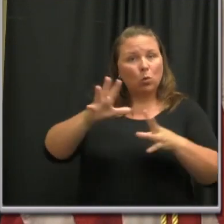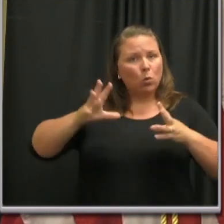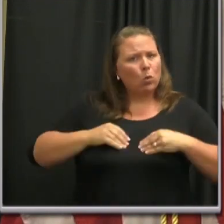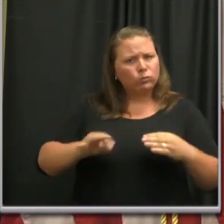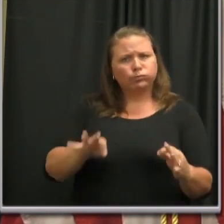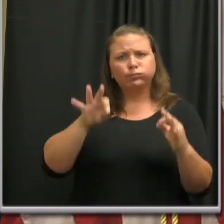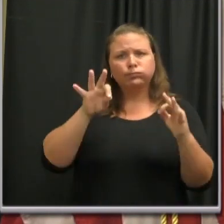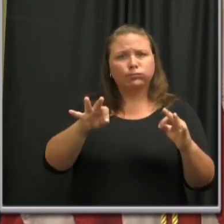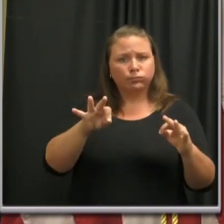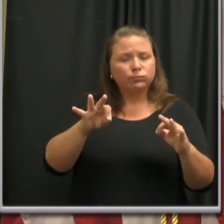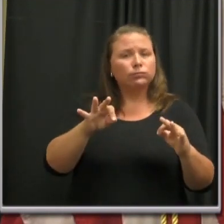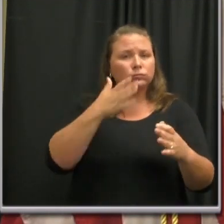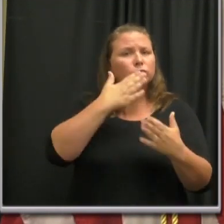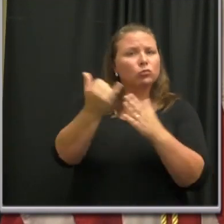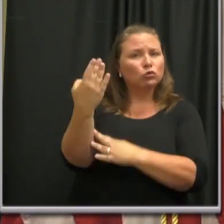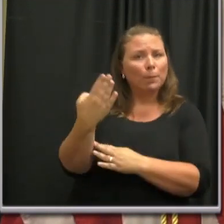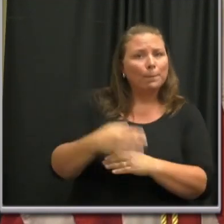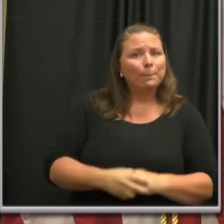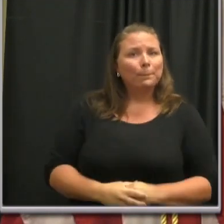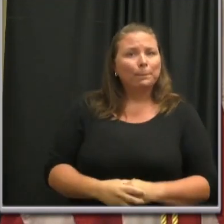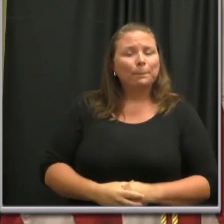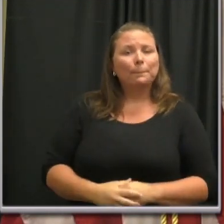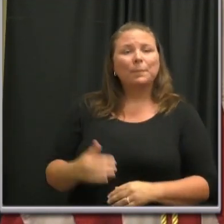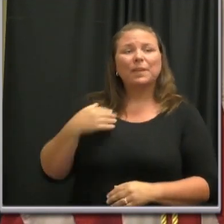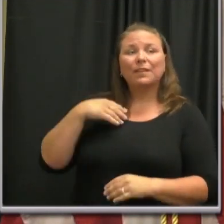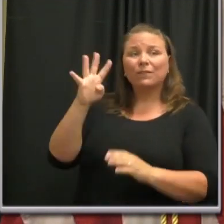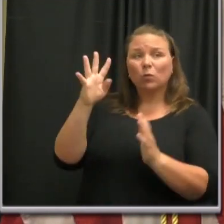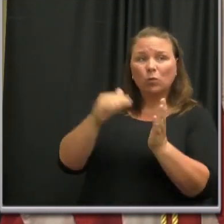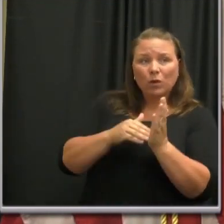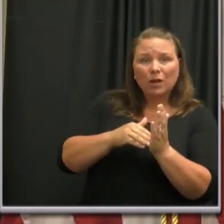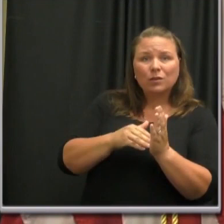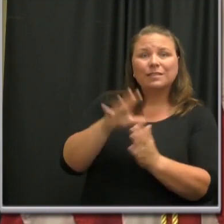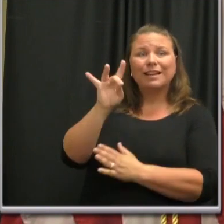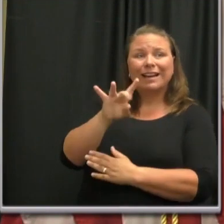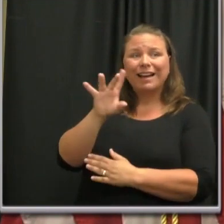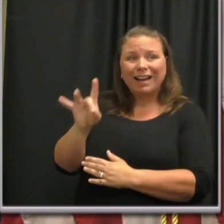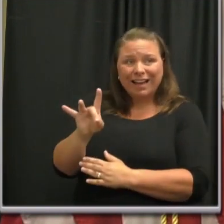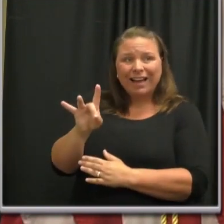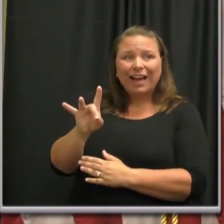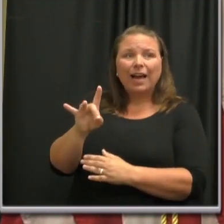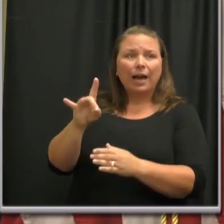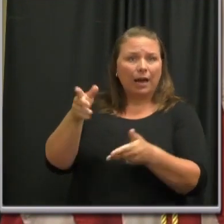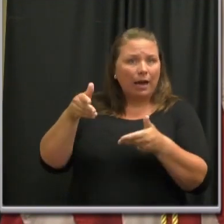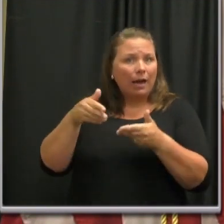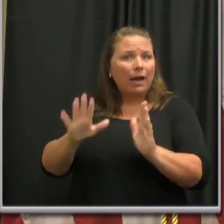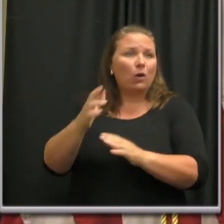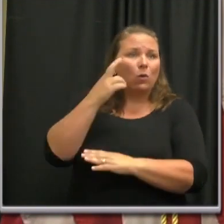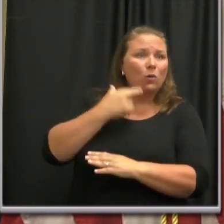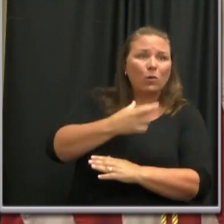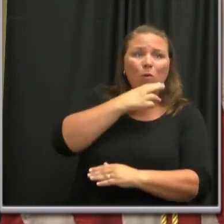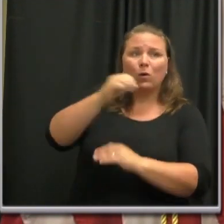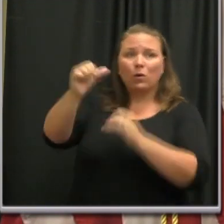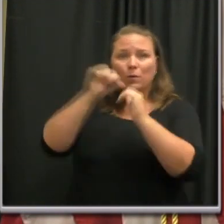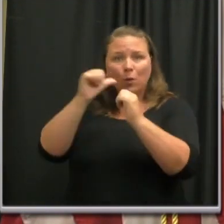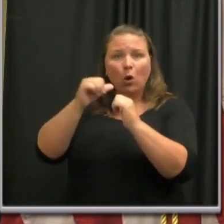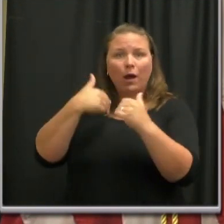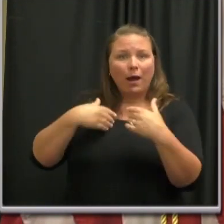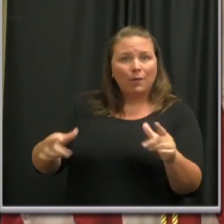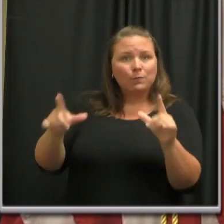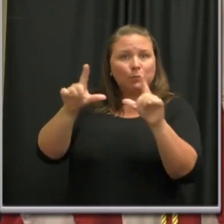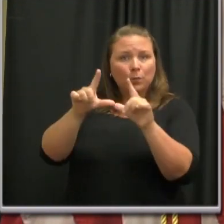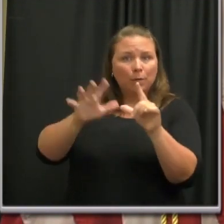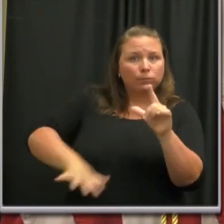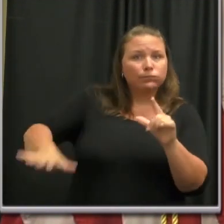doing the right thing. There are 4,088 permitted restaurants and bars in Davidson County. And